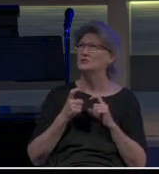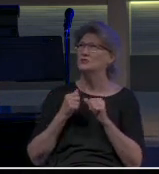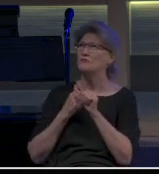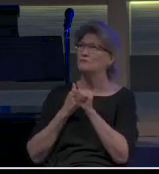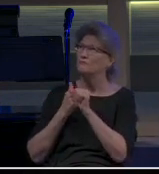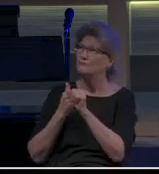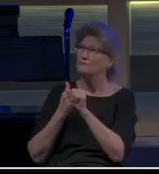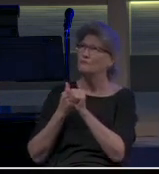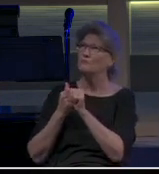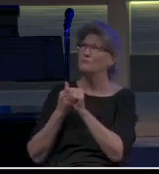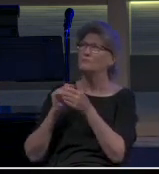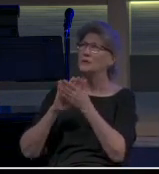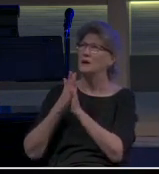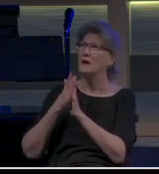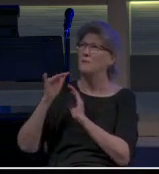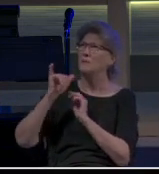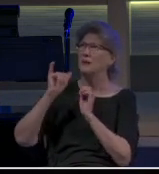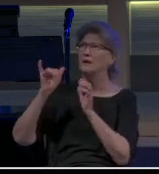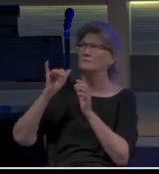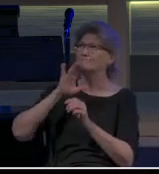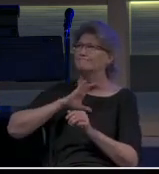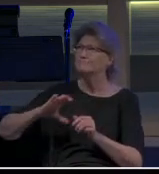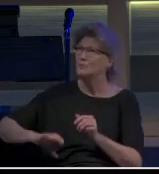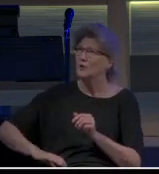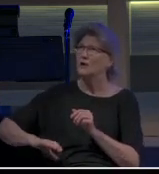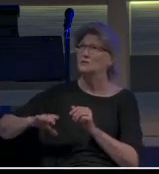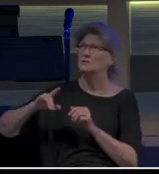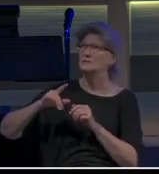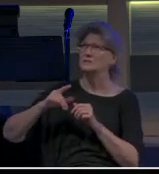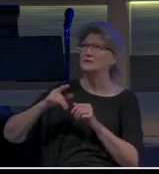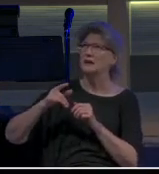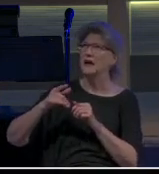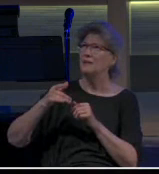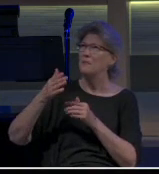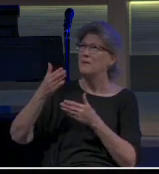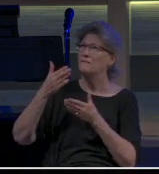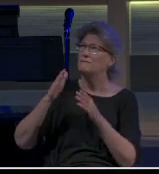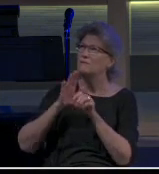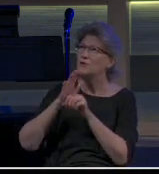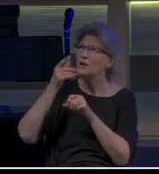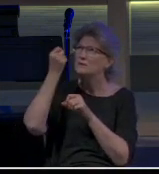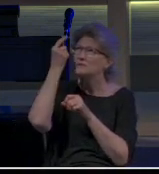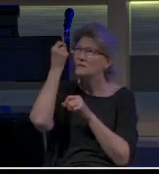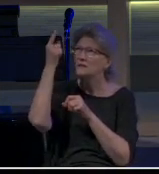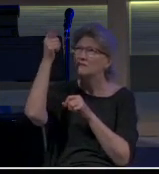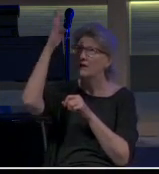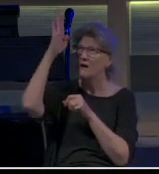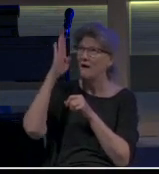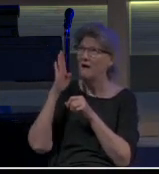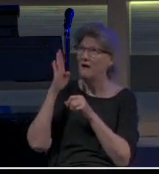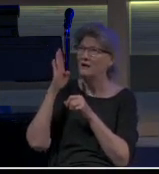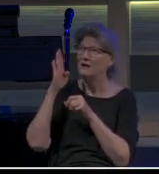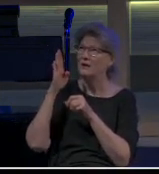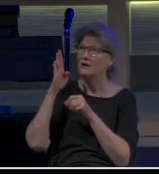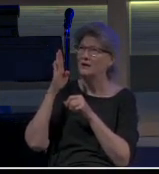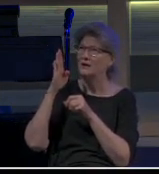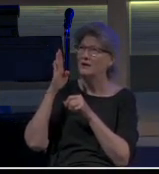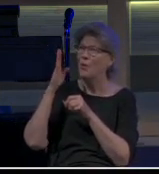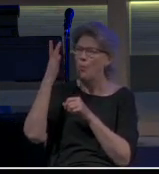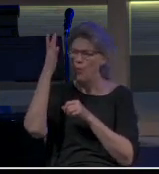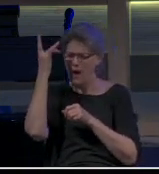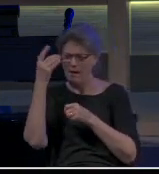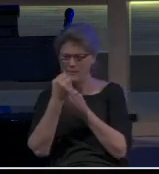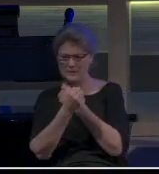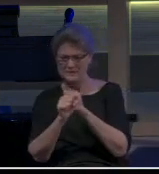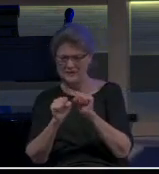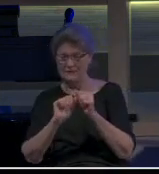the full knowledge of the faith and understanding of who God is, how he has saved you, why he has saved